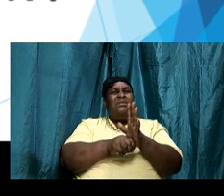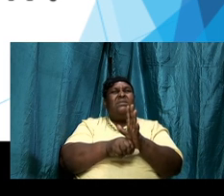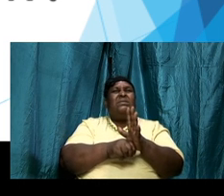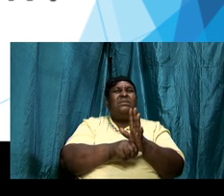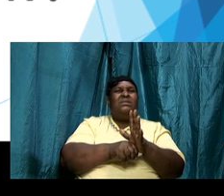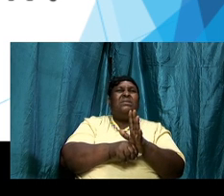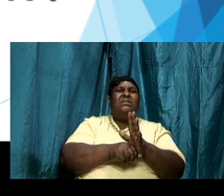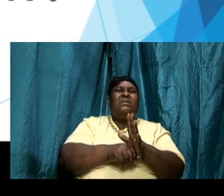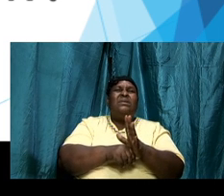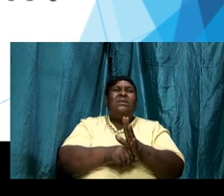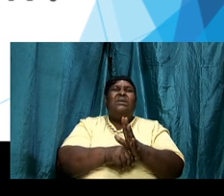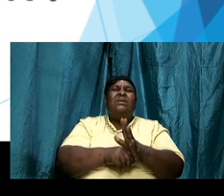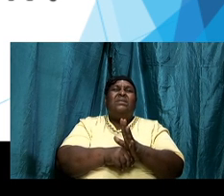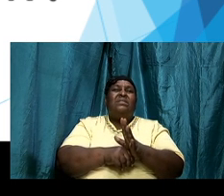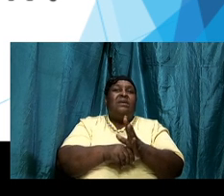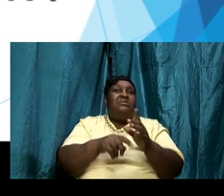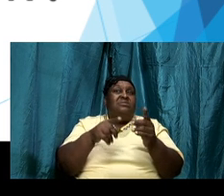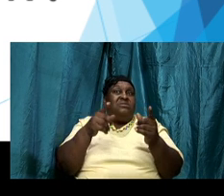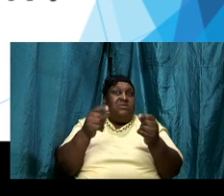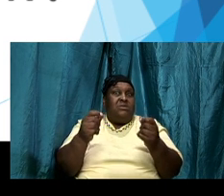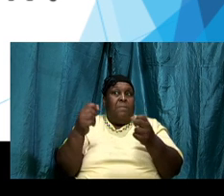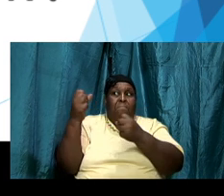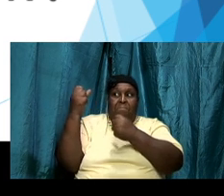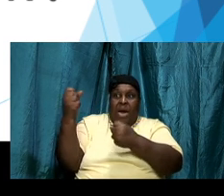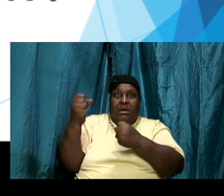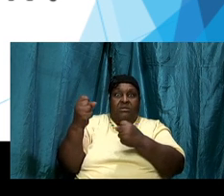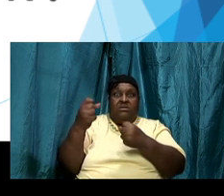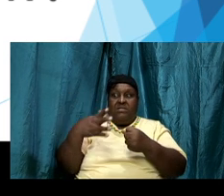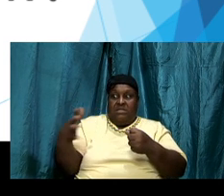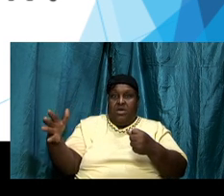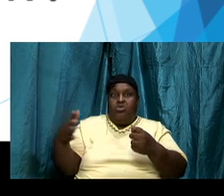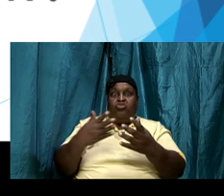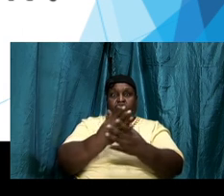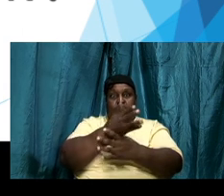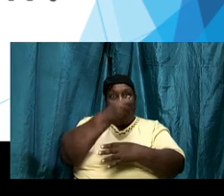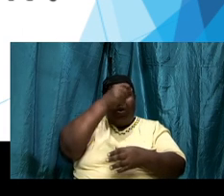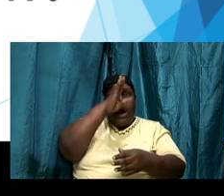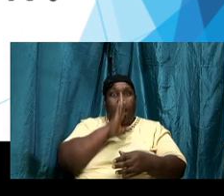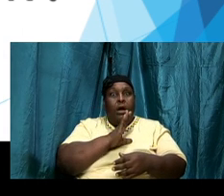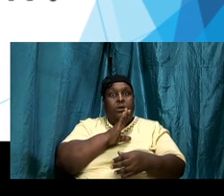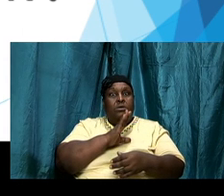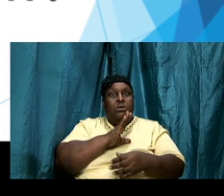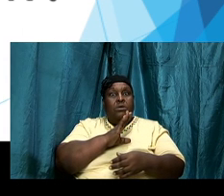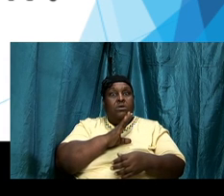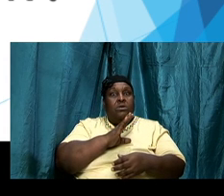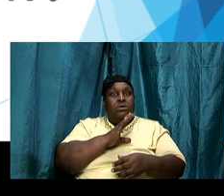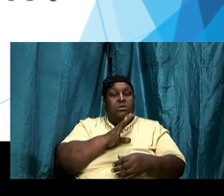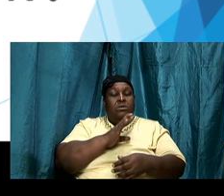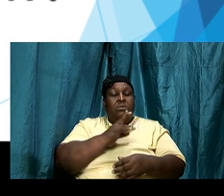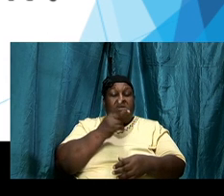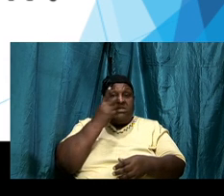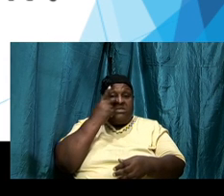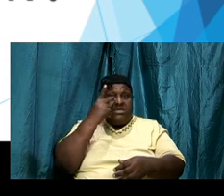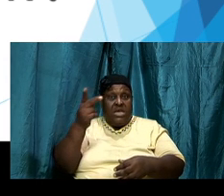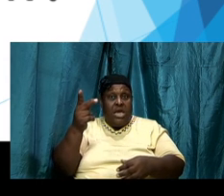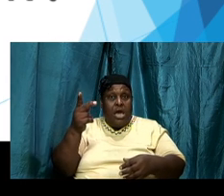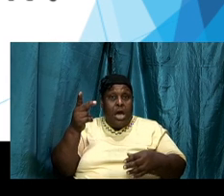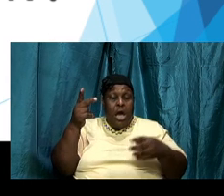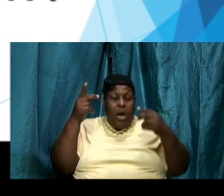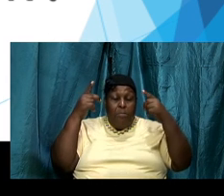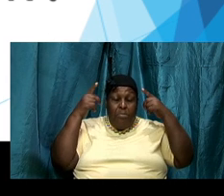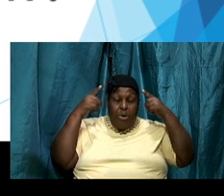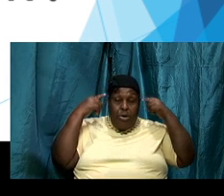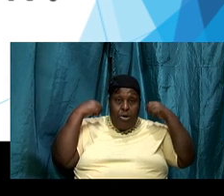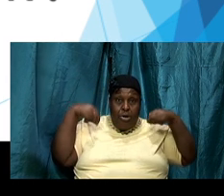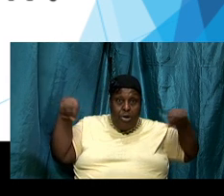chronicles that did those mighty things and we saw ravens taking bread and meat to the man of